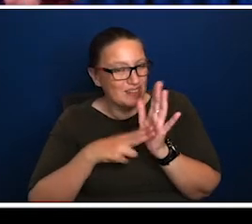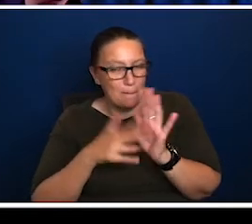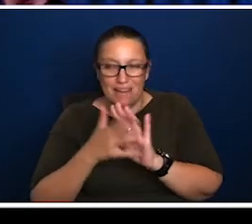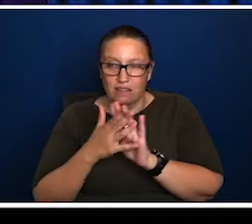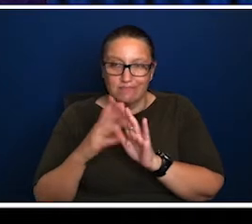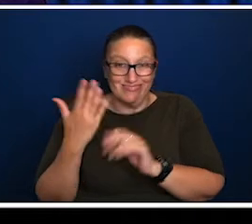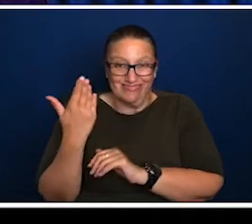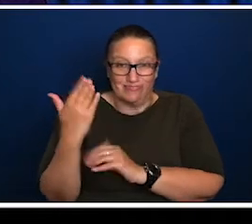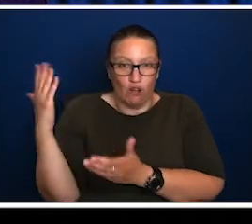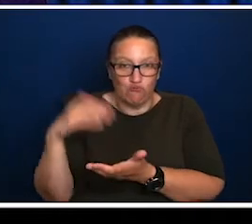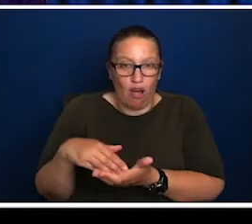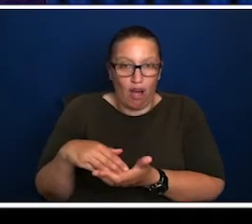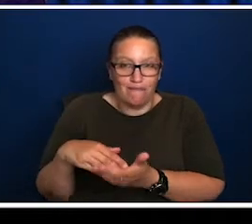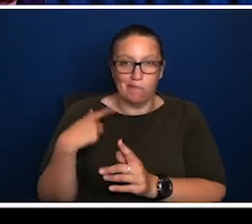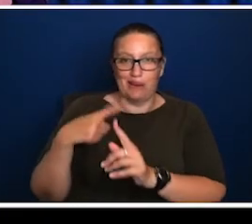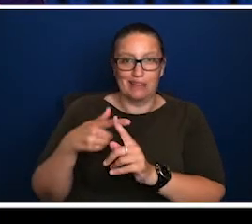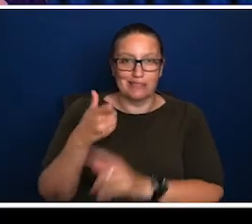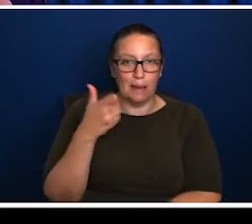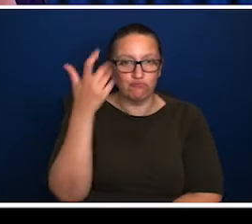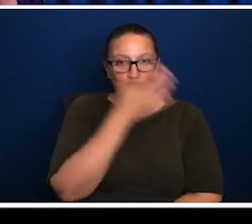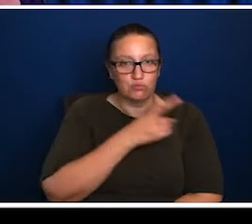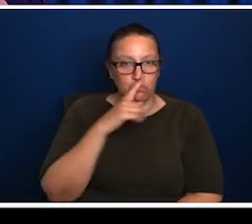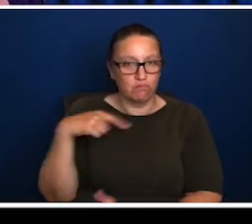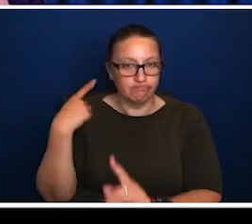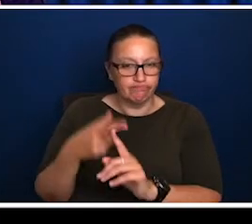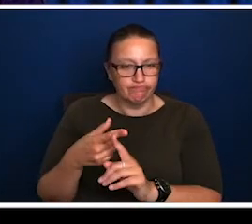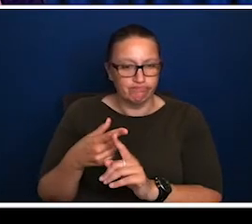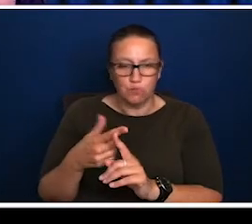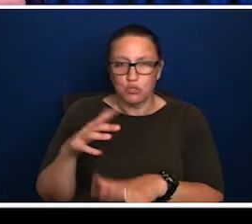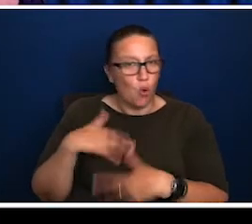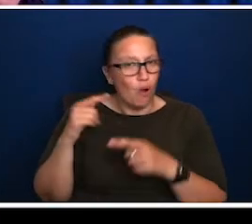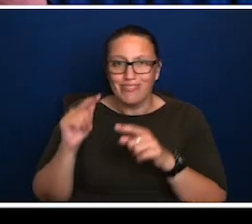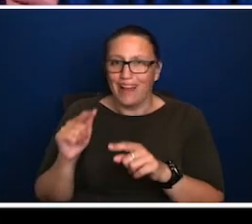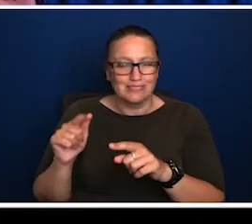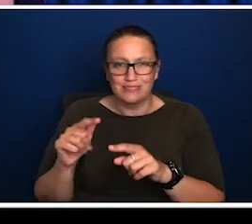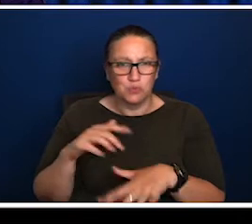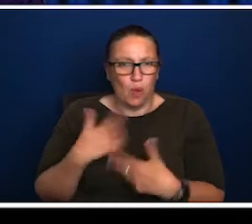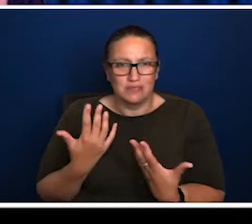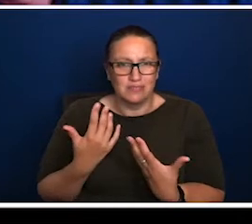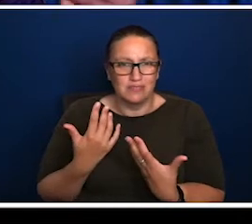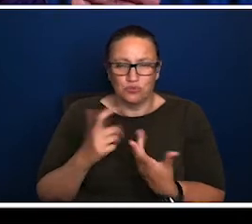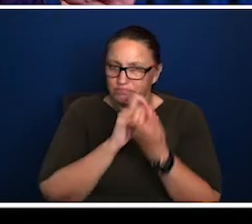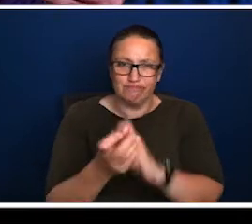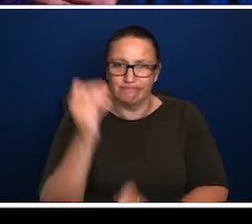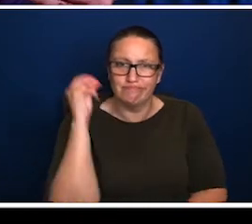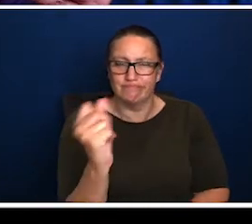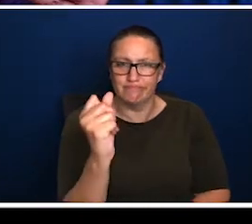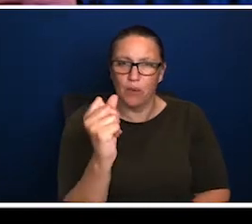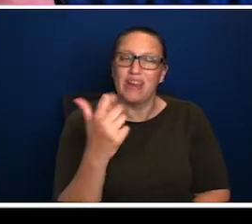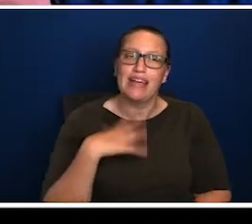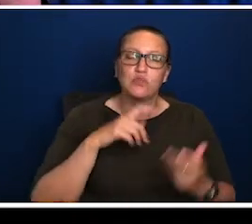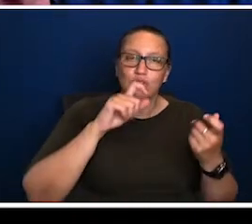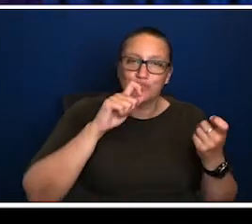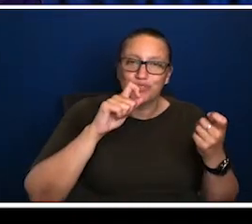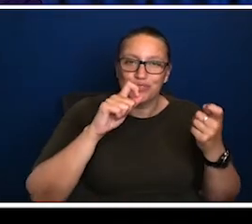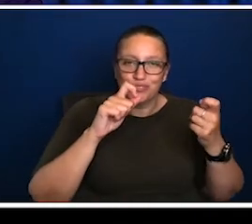And the only way I can square it, cause it's a difficult question. I've been posing it to myself a lot because whilst you can explain the complexity, getting to that other side of that complexity with